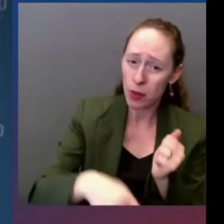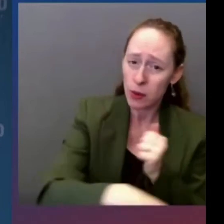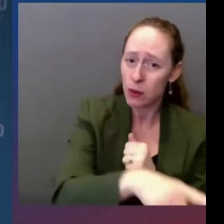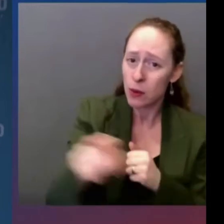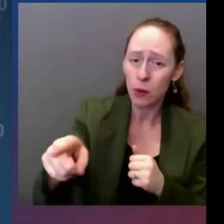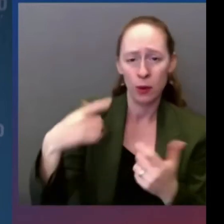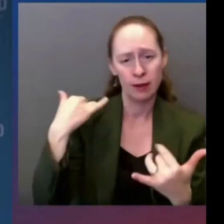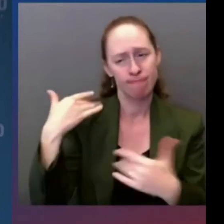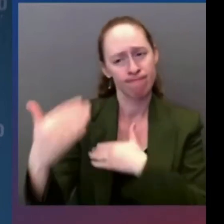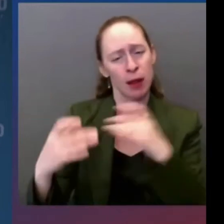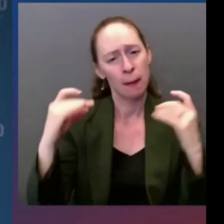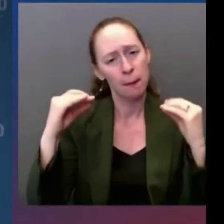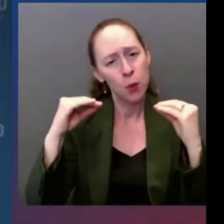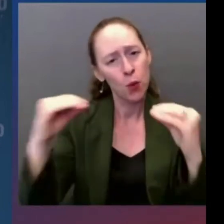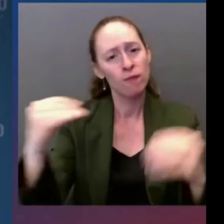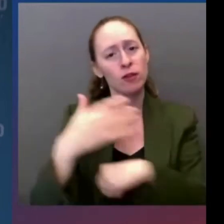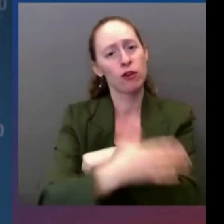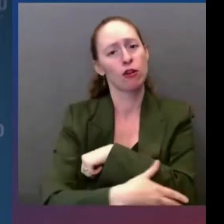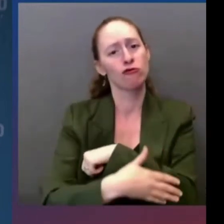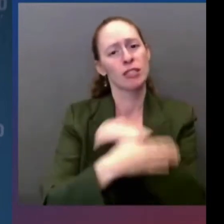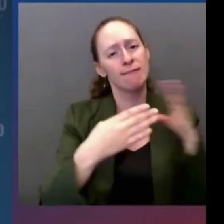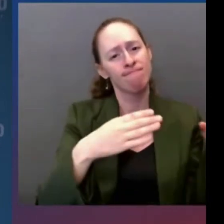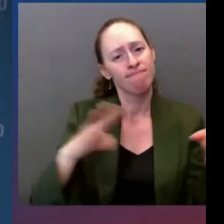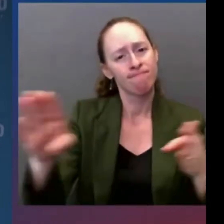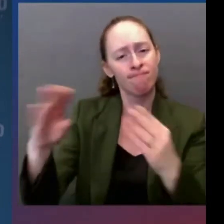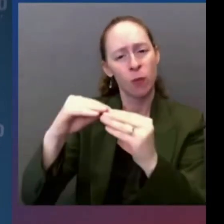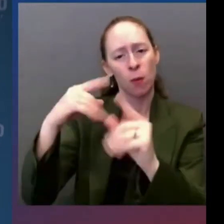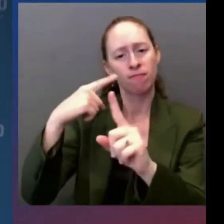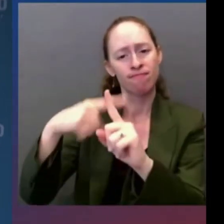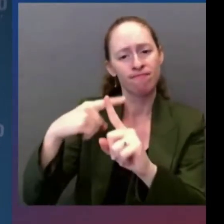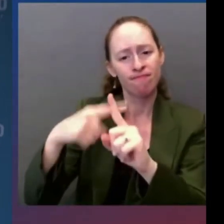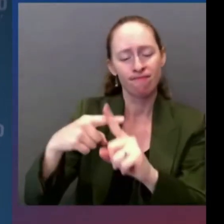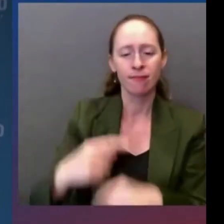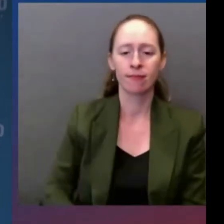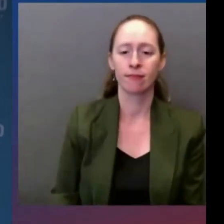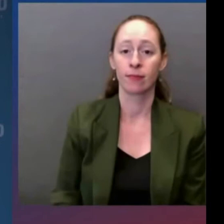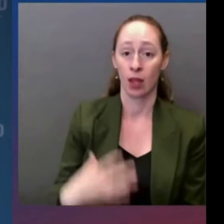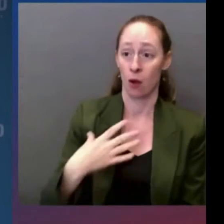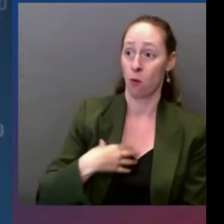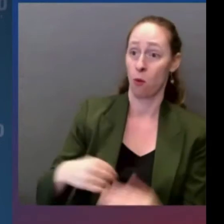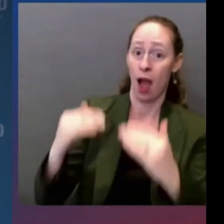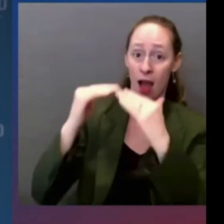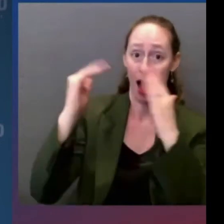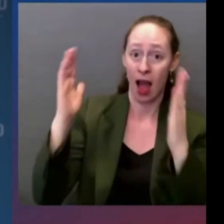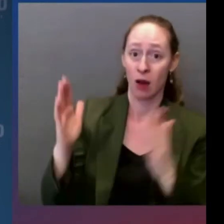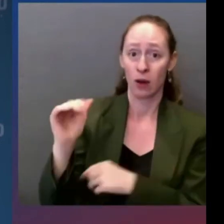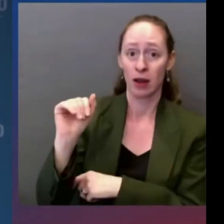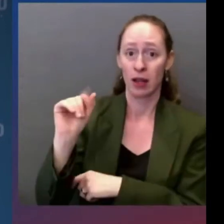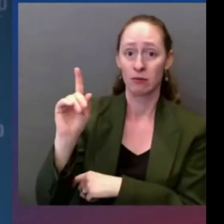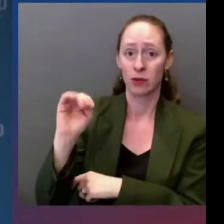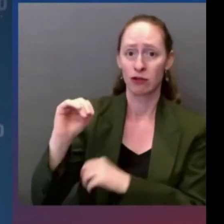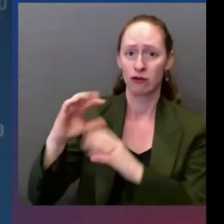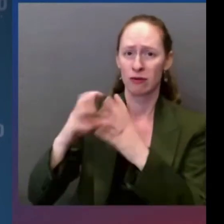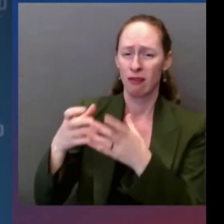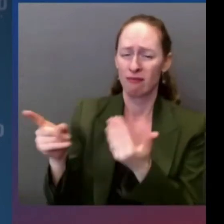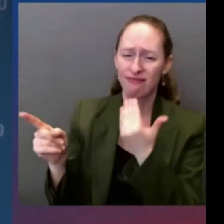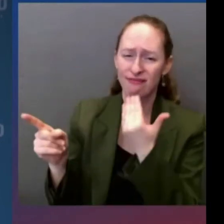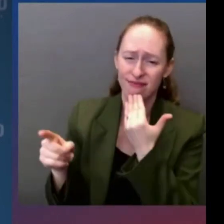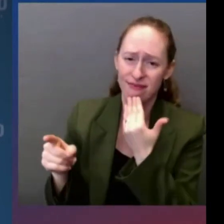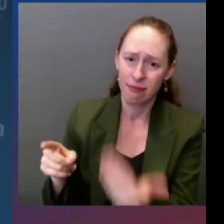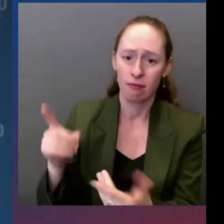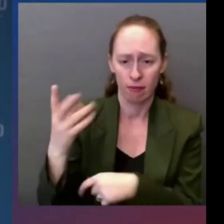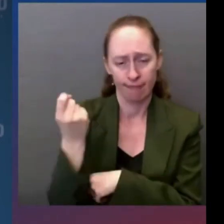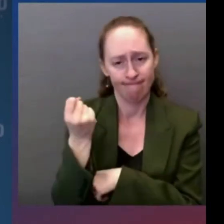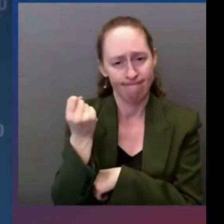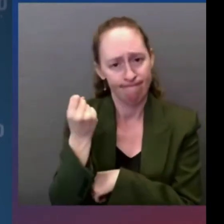understands the value of our voices and the importance of our stories. We